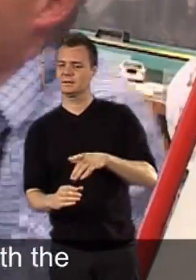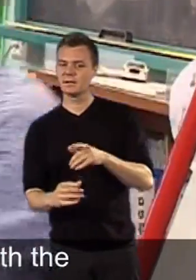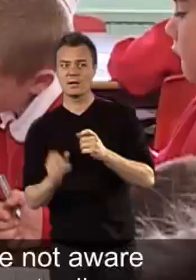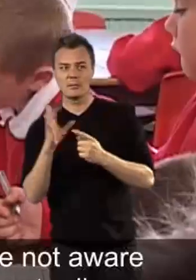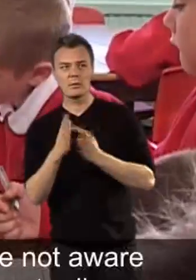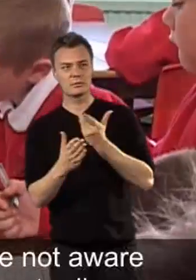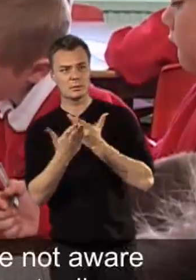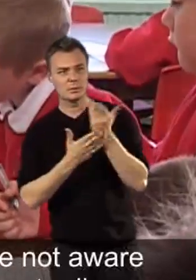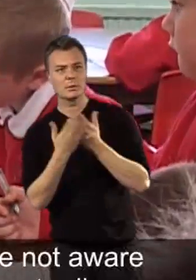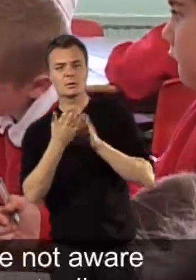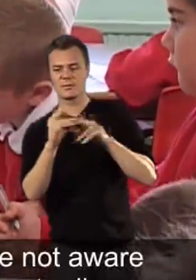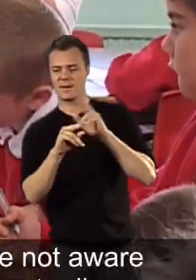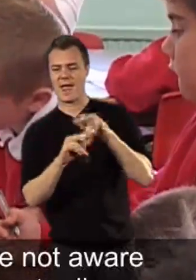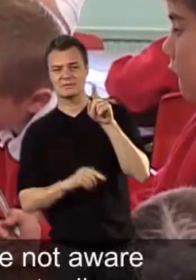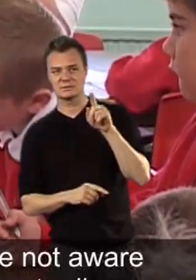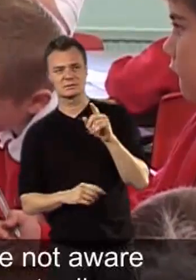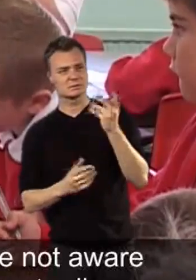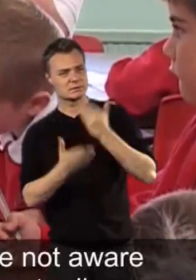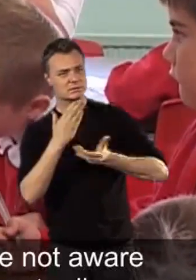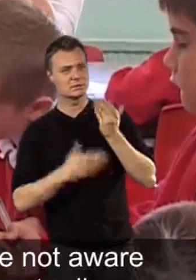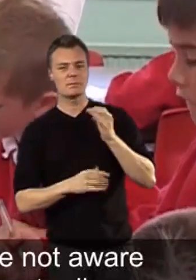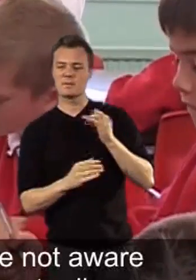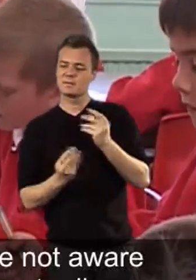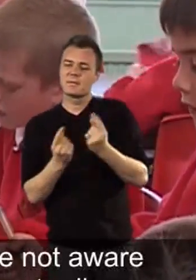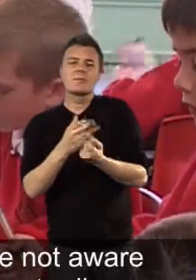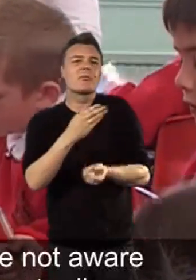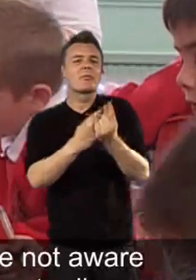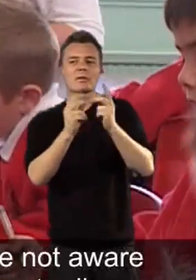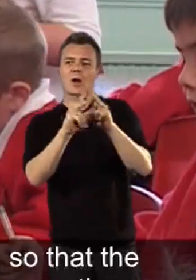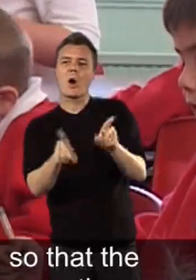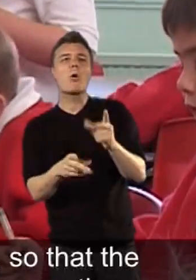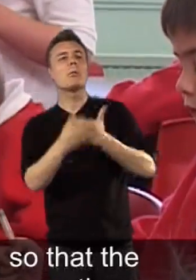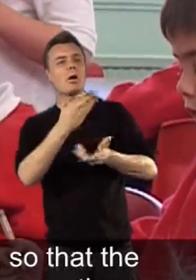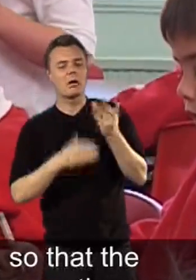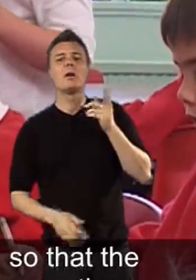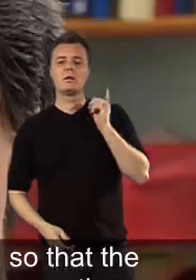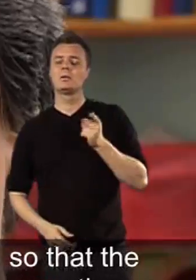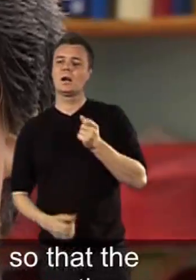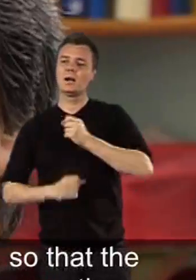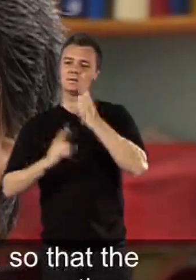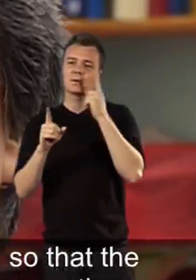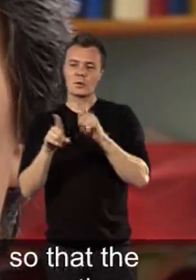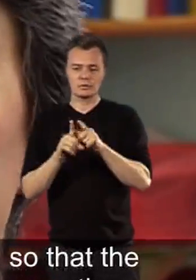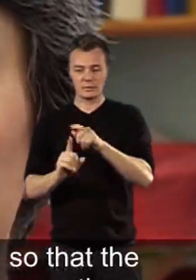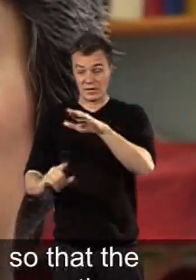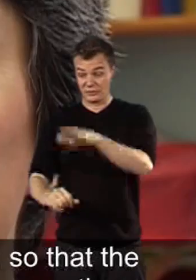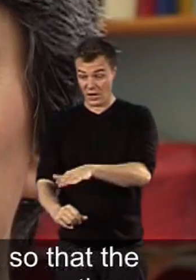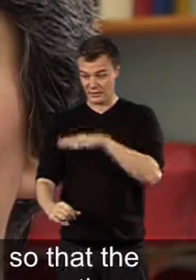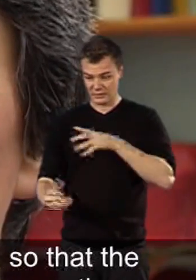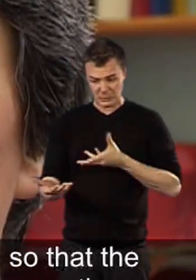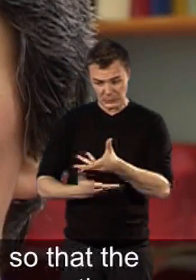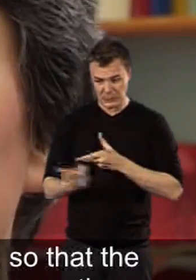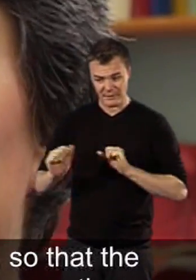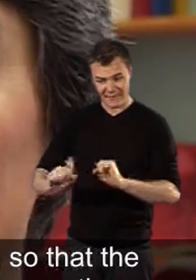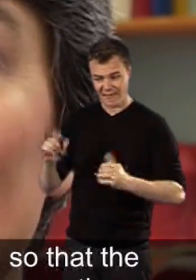views. There might be something that we're not aware of that's happening at home and also to discuss the particular targets with the child so that the child